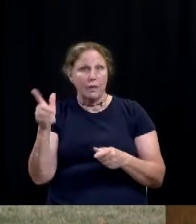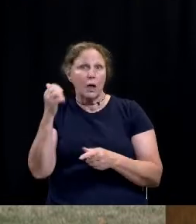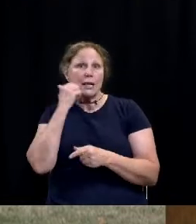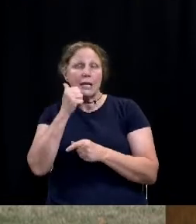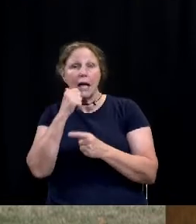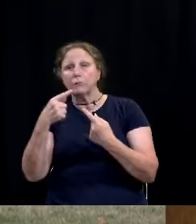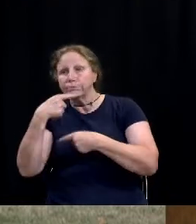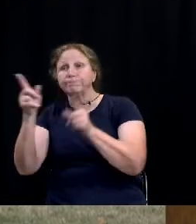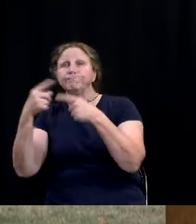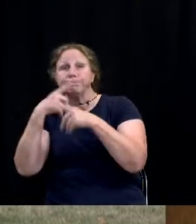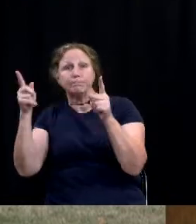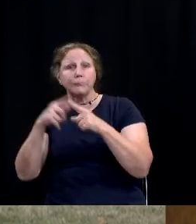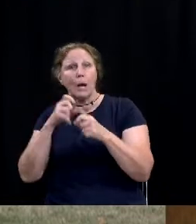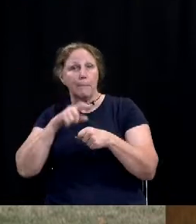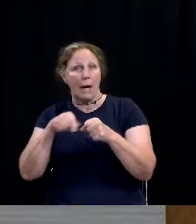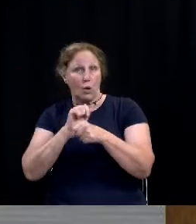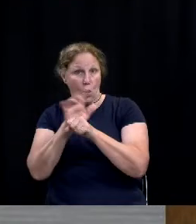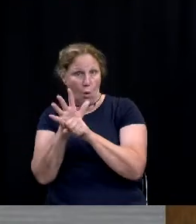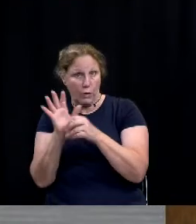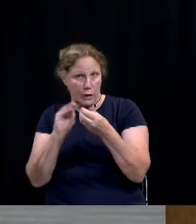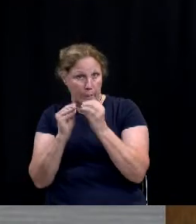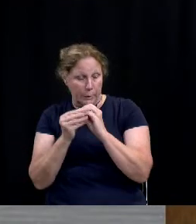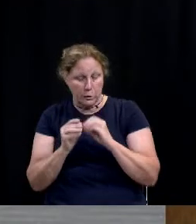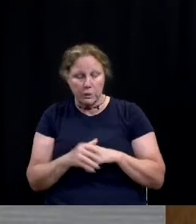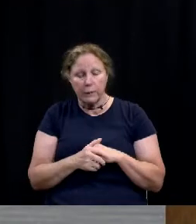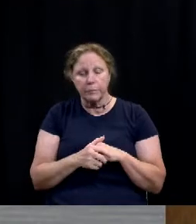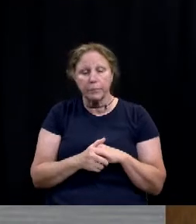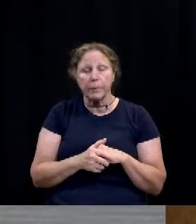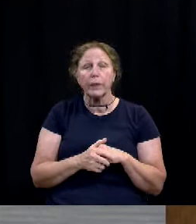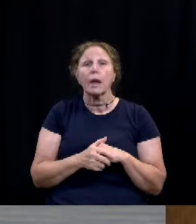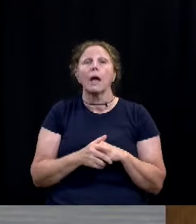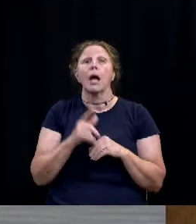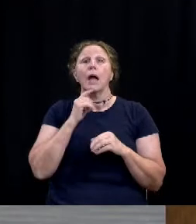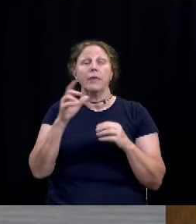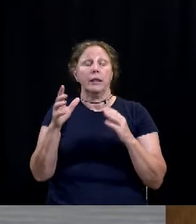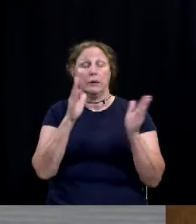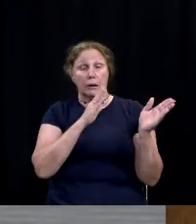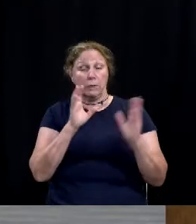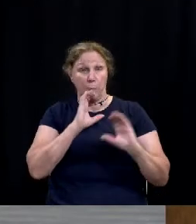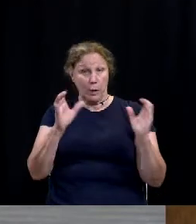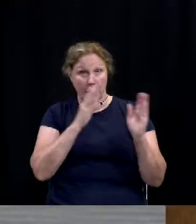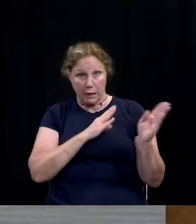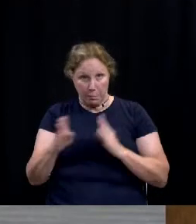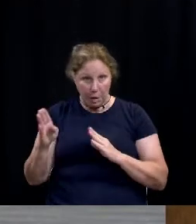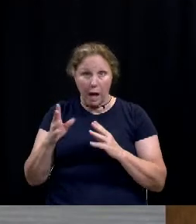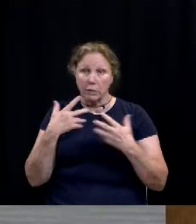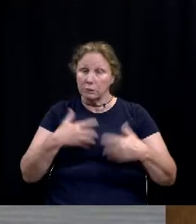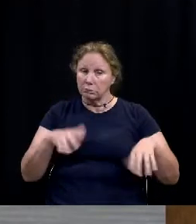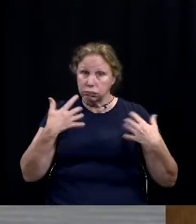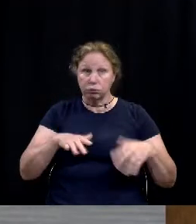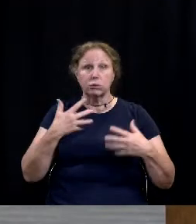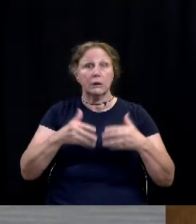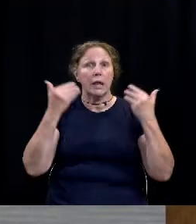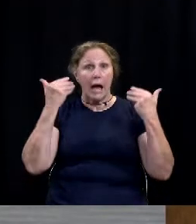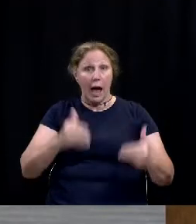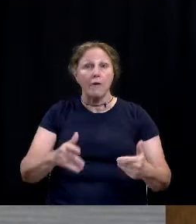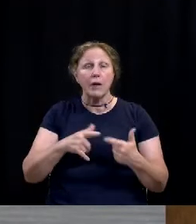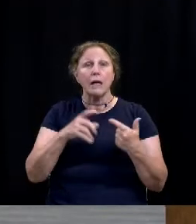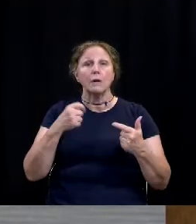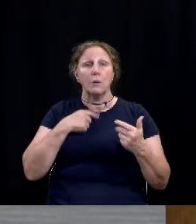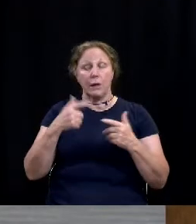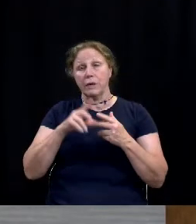stories on the COVID case counts. An extensive communication plan continues with twice a day social media posts and booths,